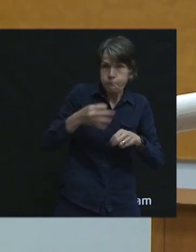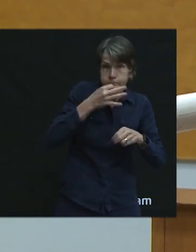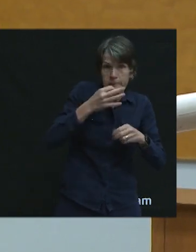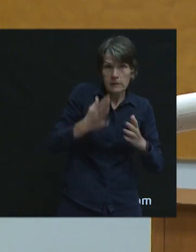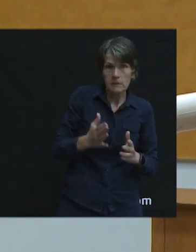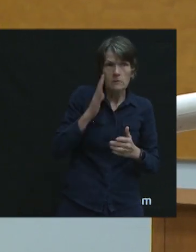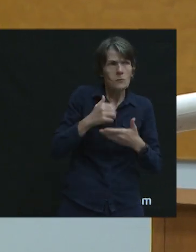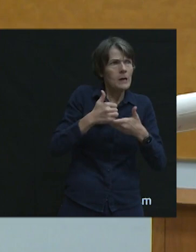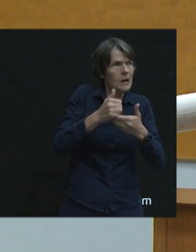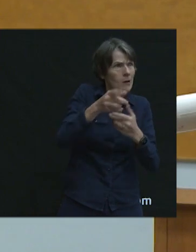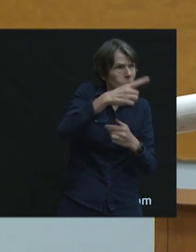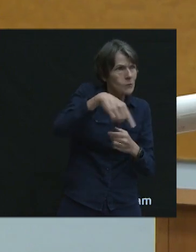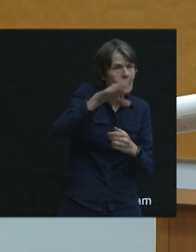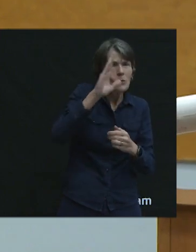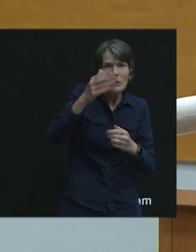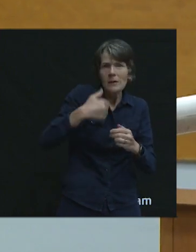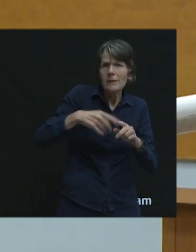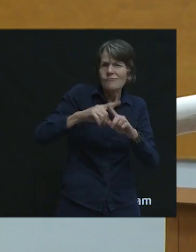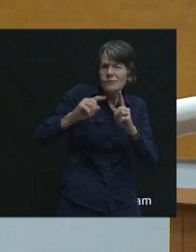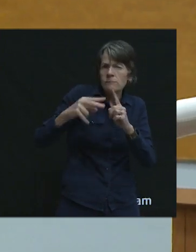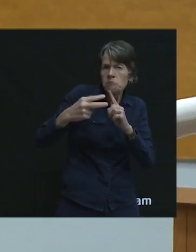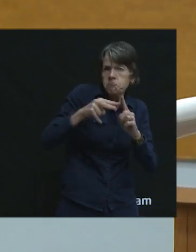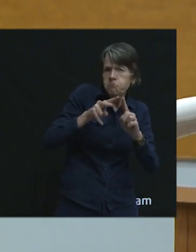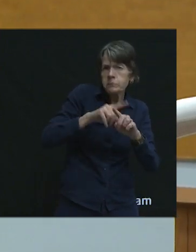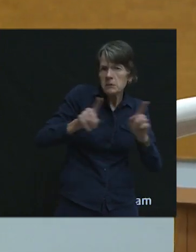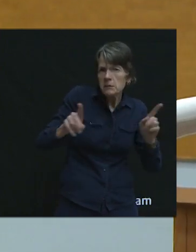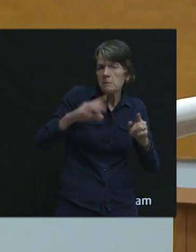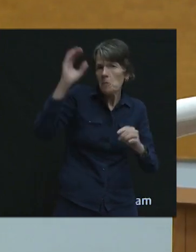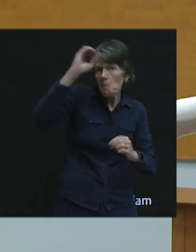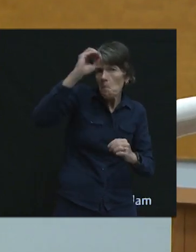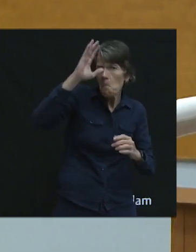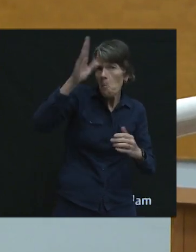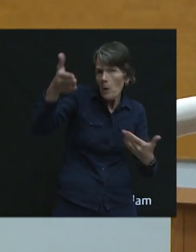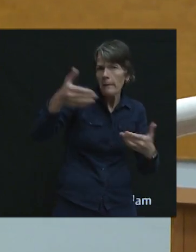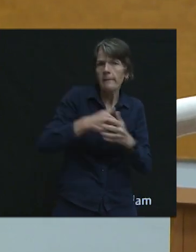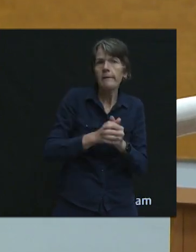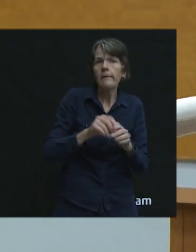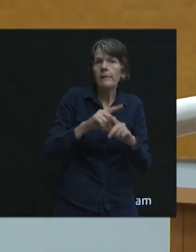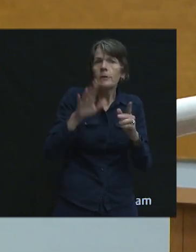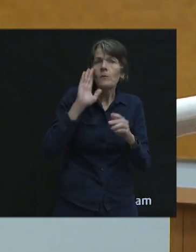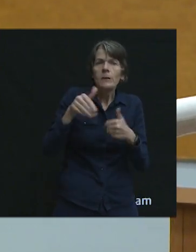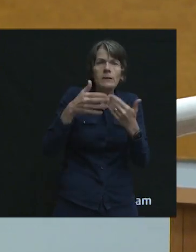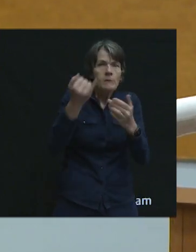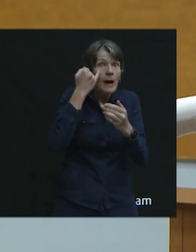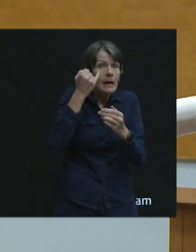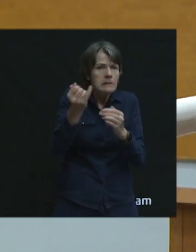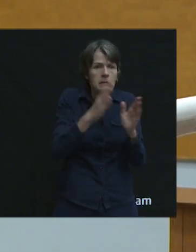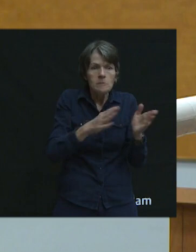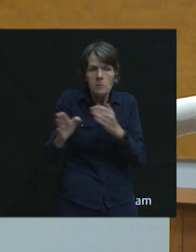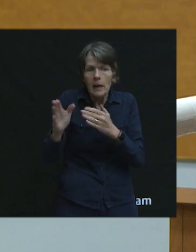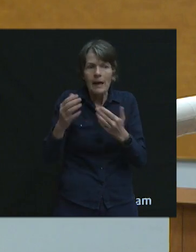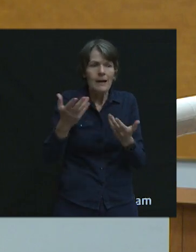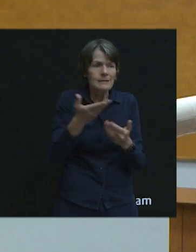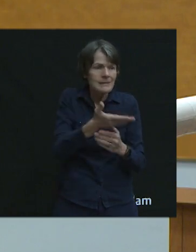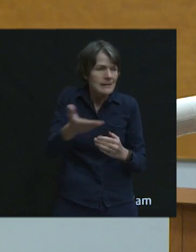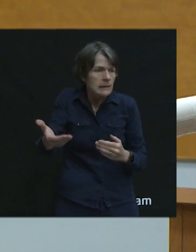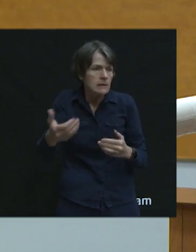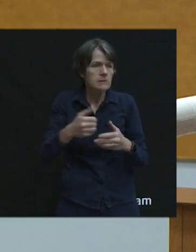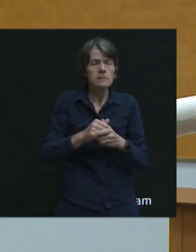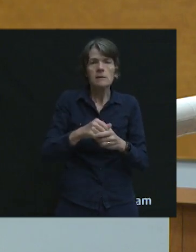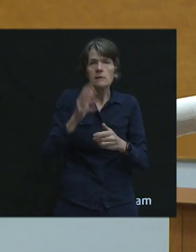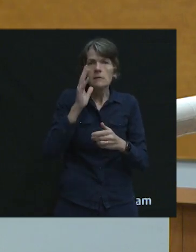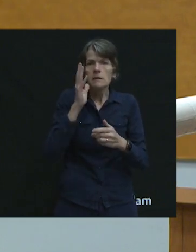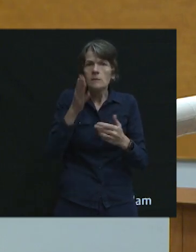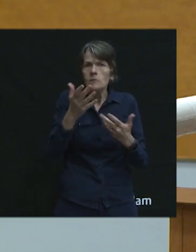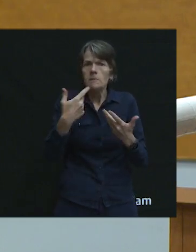They're going to give different perspectives, but ultimately kind of give you some of the ideas of strategies, tools and things that